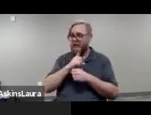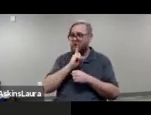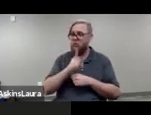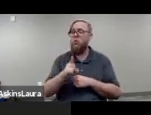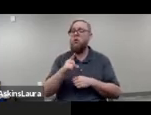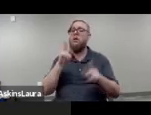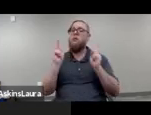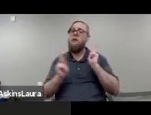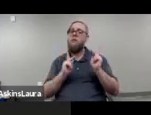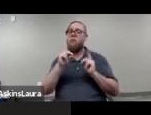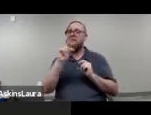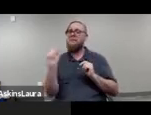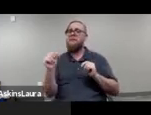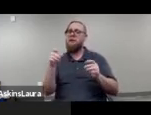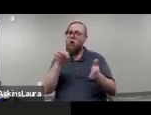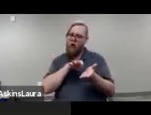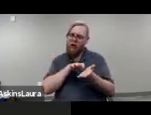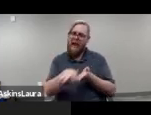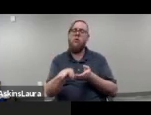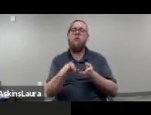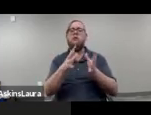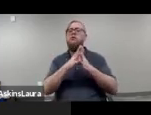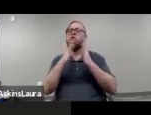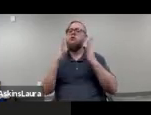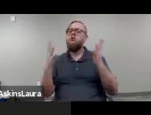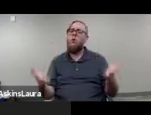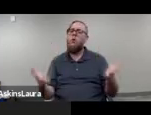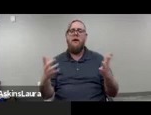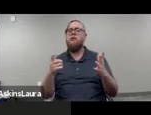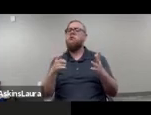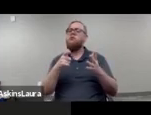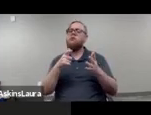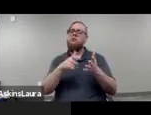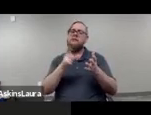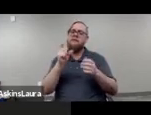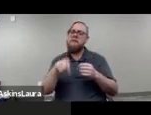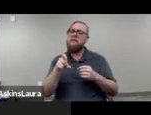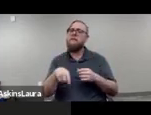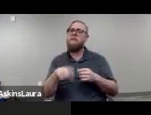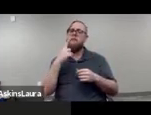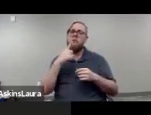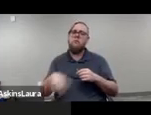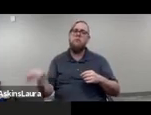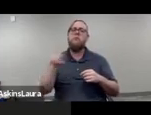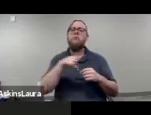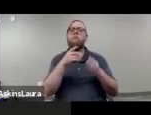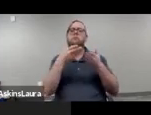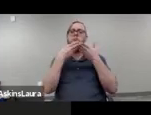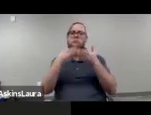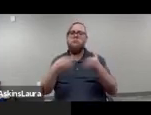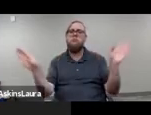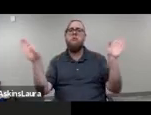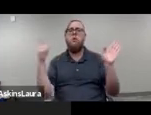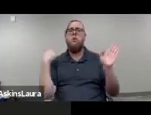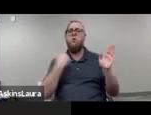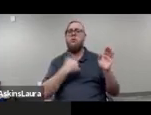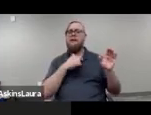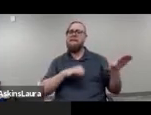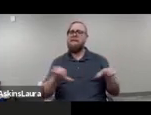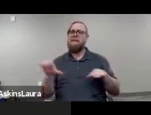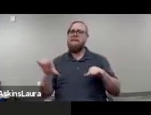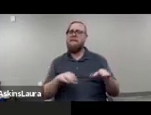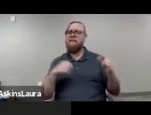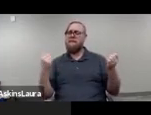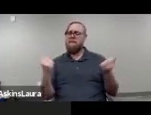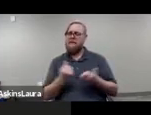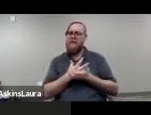there's too much at stake so to ensure that we get the messages as wide and as possible we did all we could to make sure